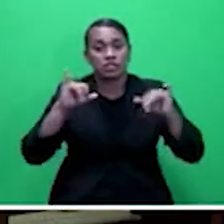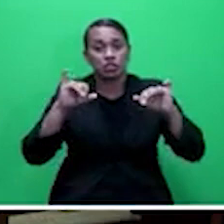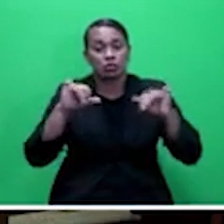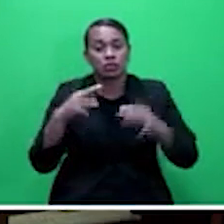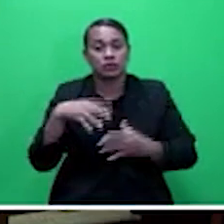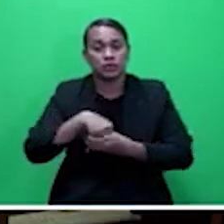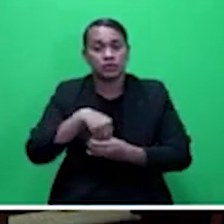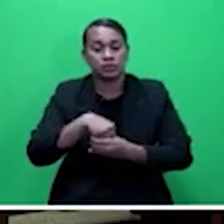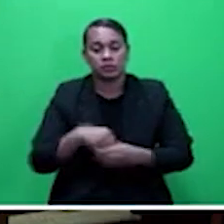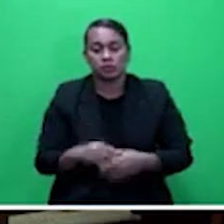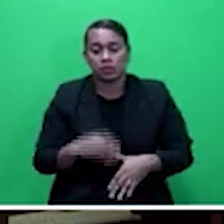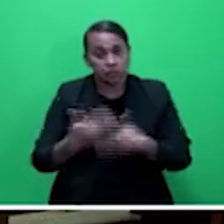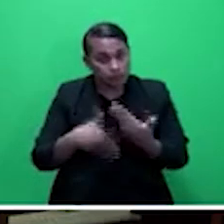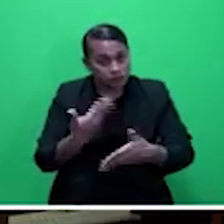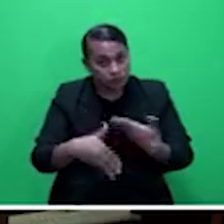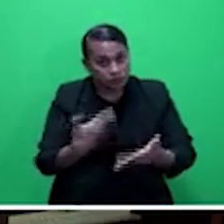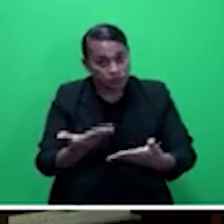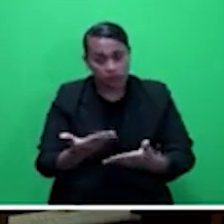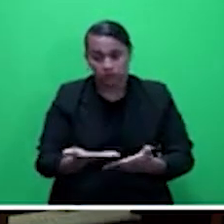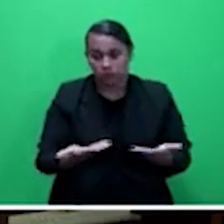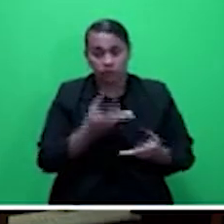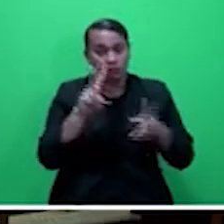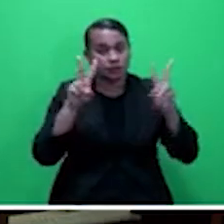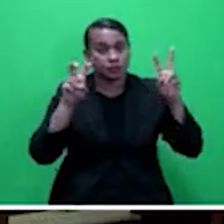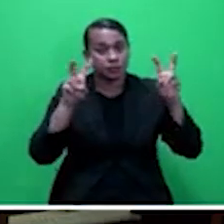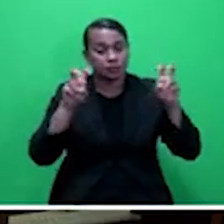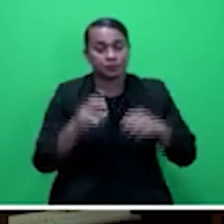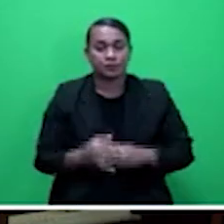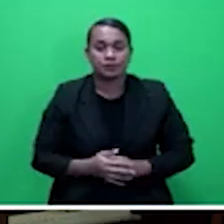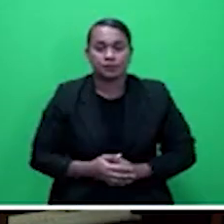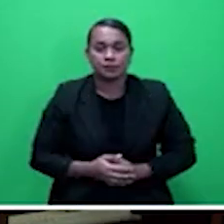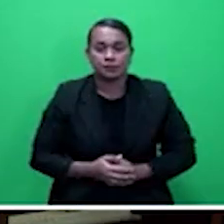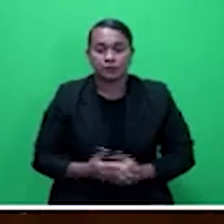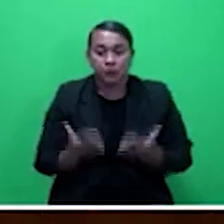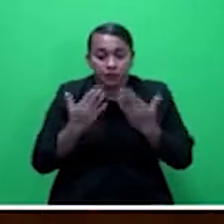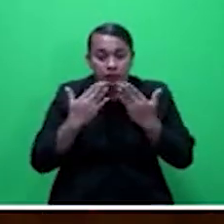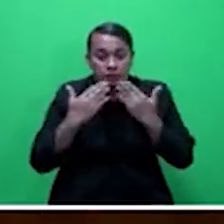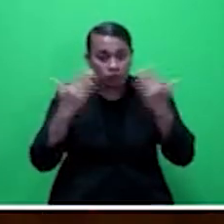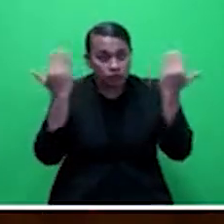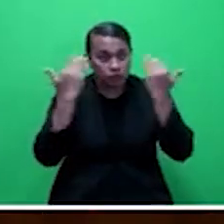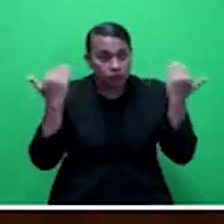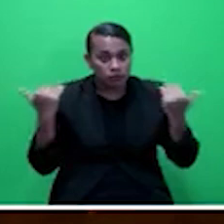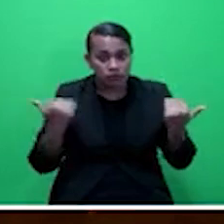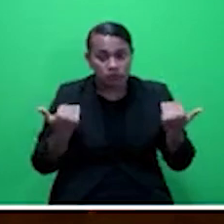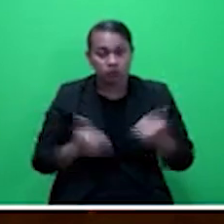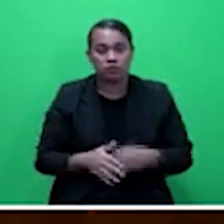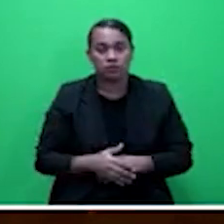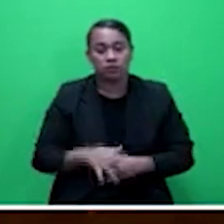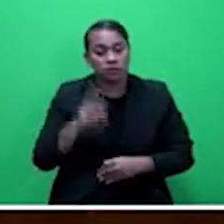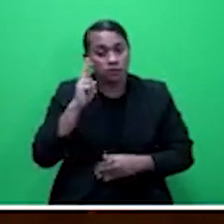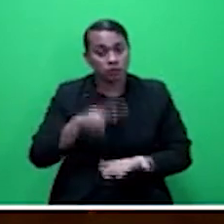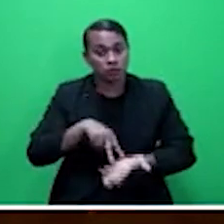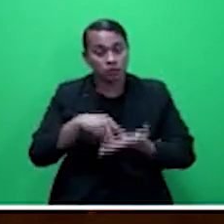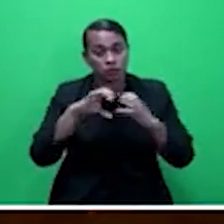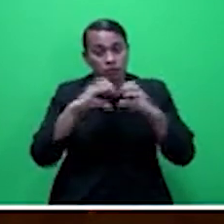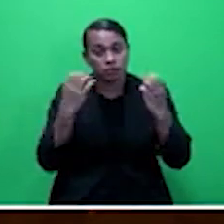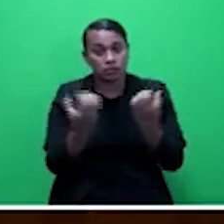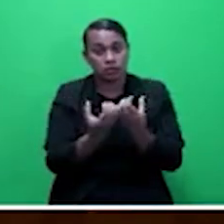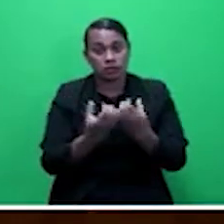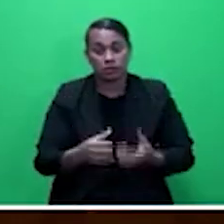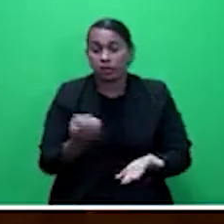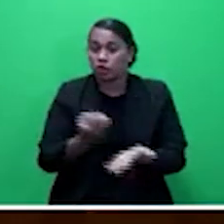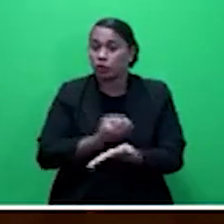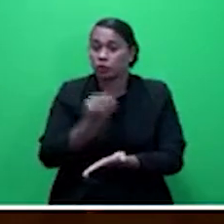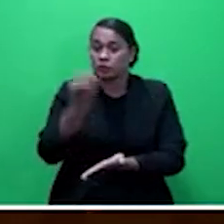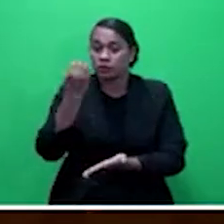motion. You have the floor, sir. Thank you, Mr. The Standing Committee on Economic Affairs table its